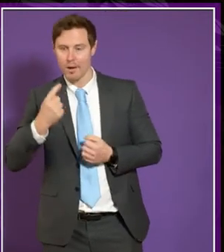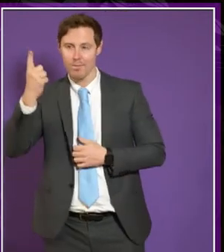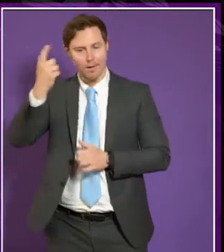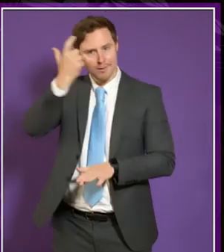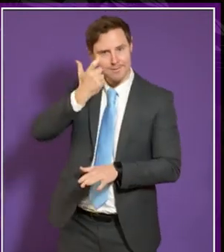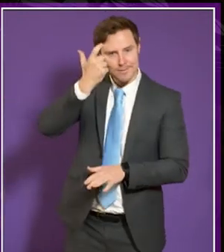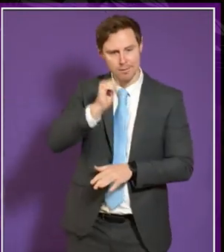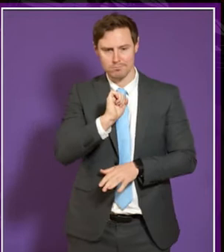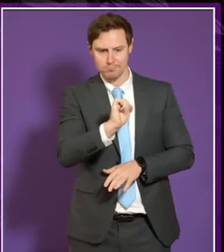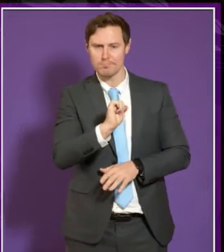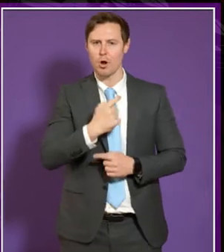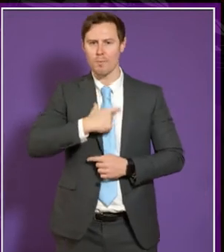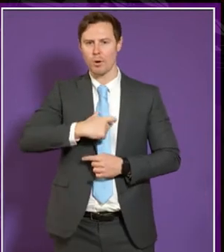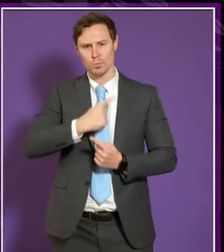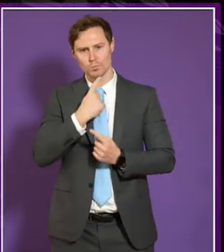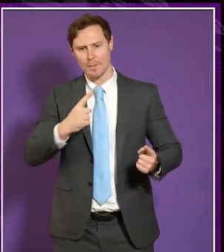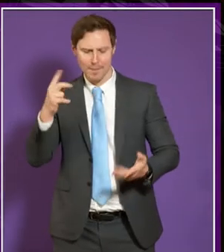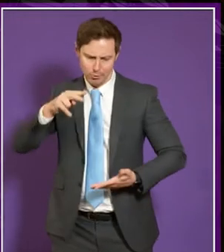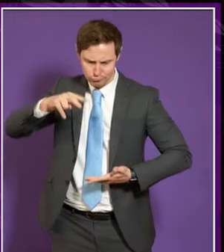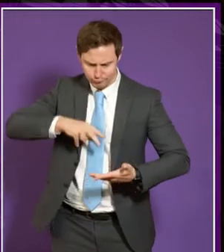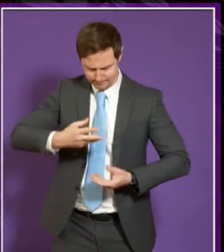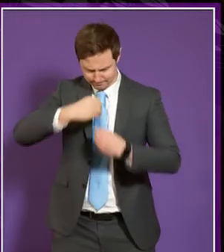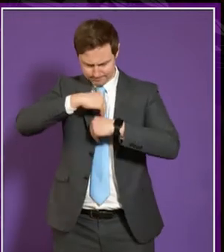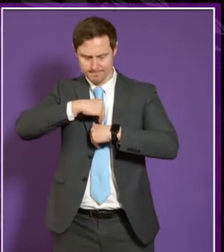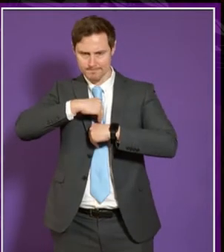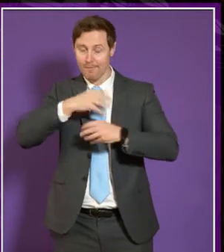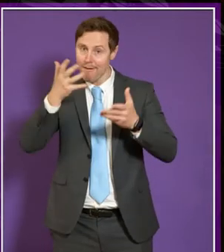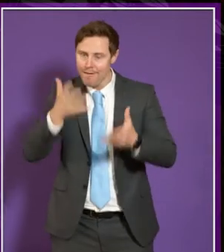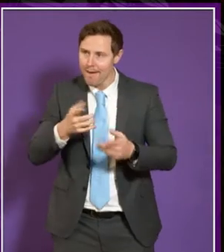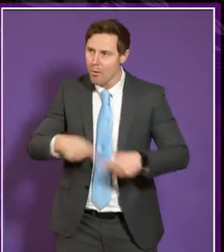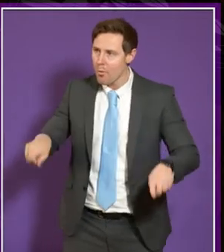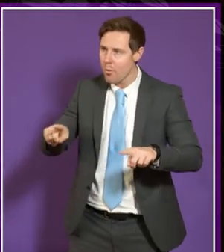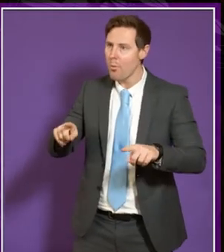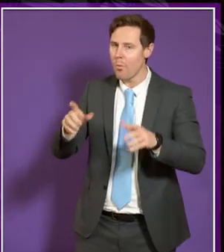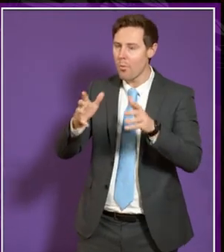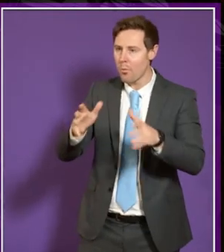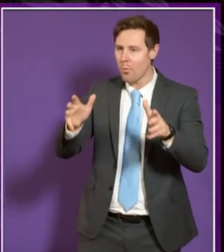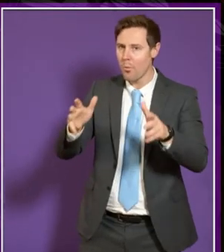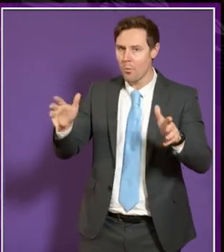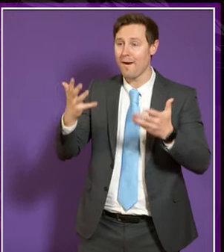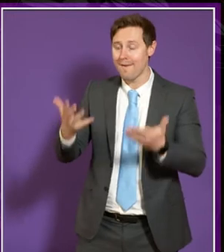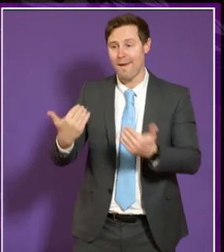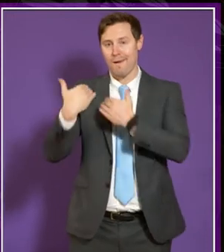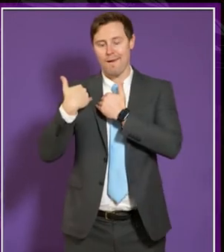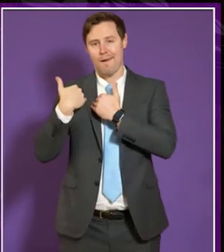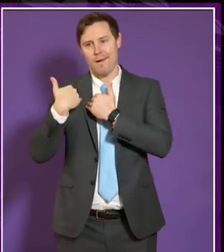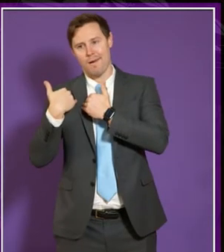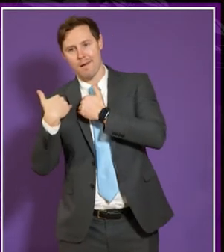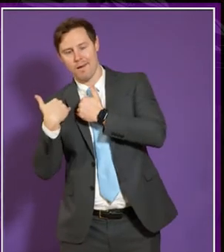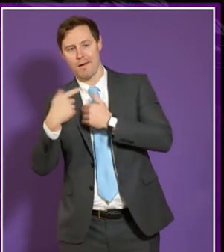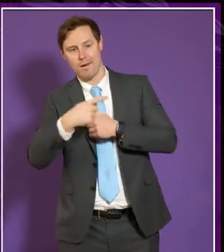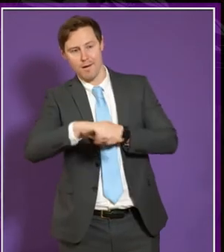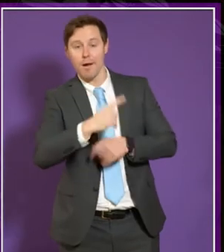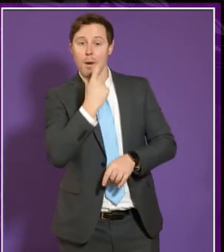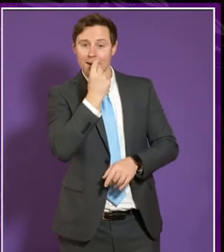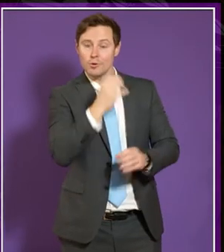students personal statements and we know now that there's increased ever increasing pressures on you know applicants